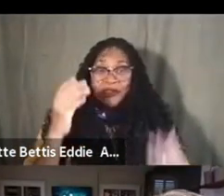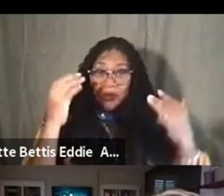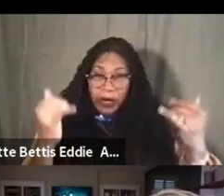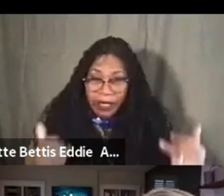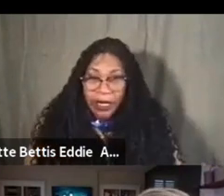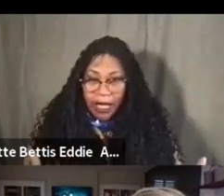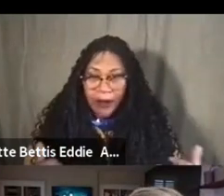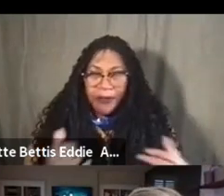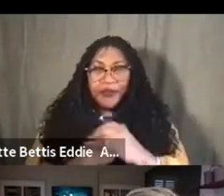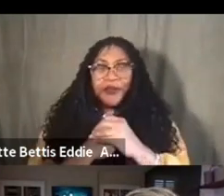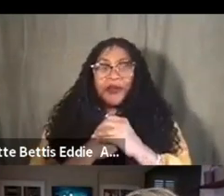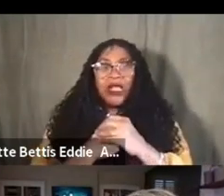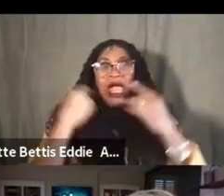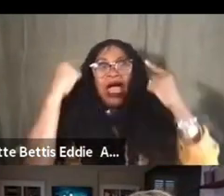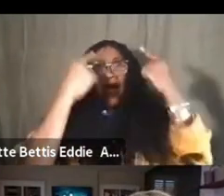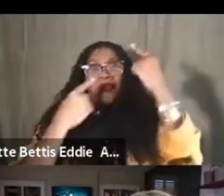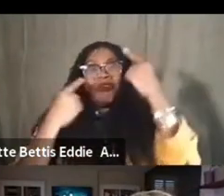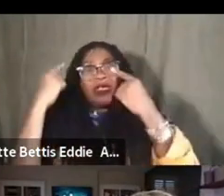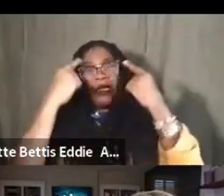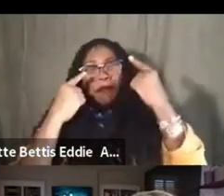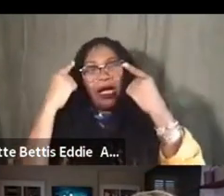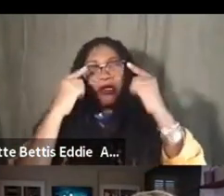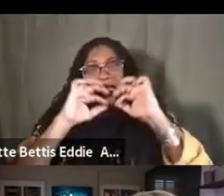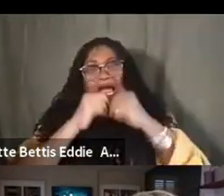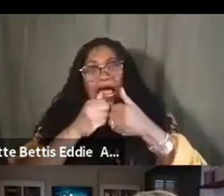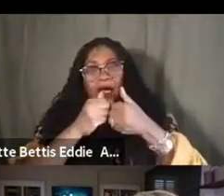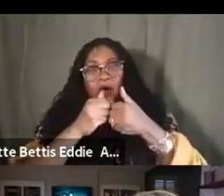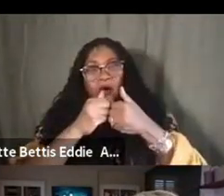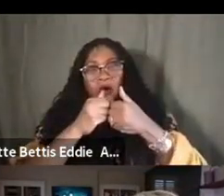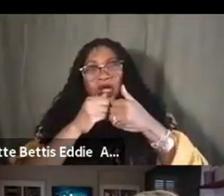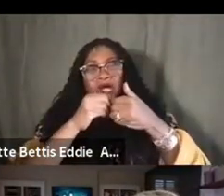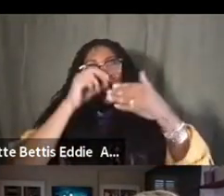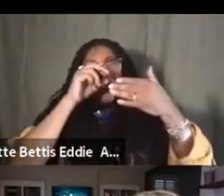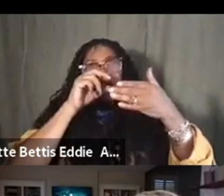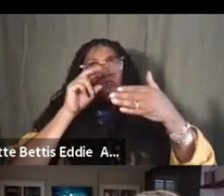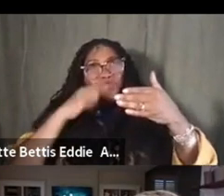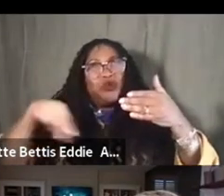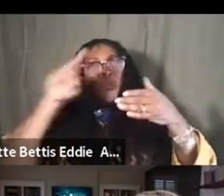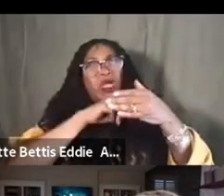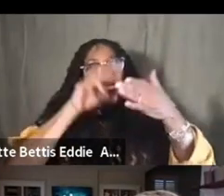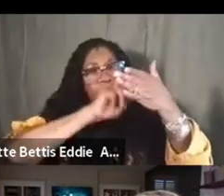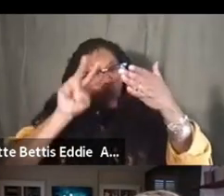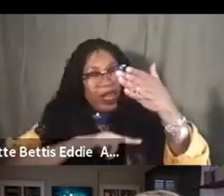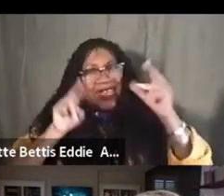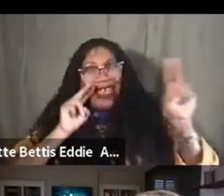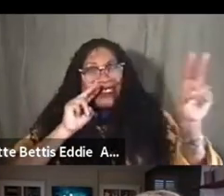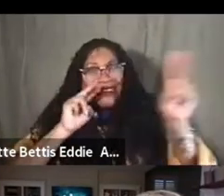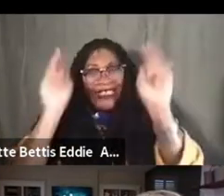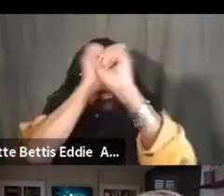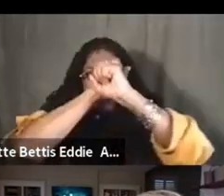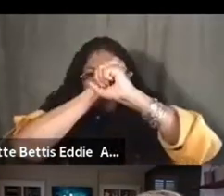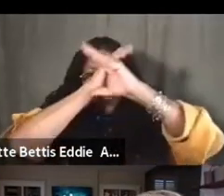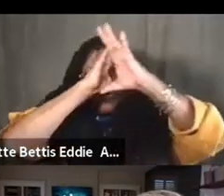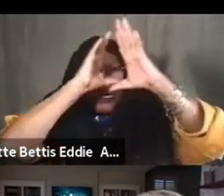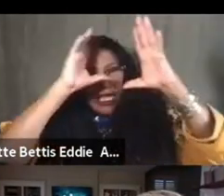I'm really thinking about how we read and see imagery, because, like I said